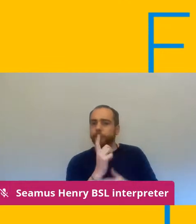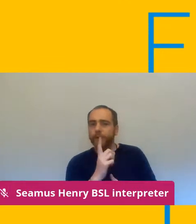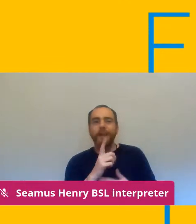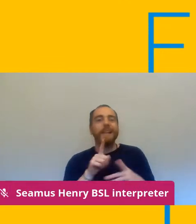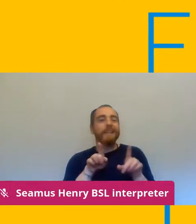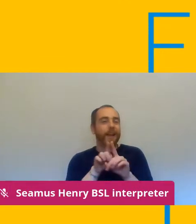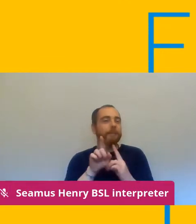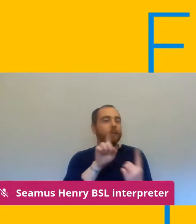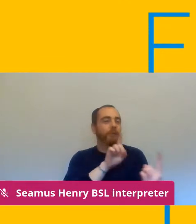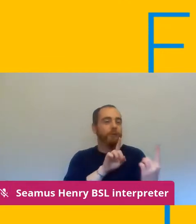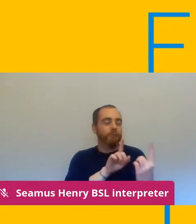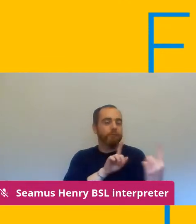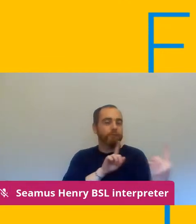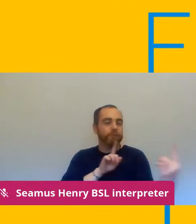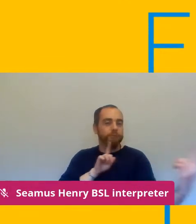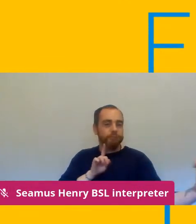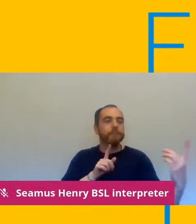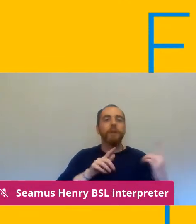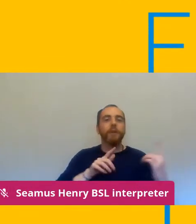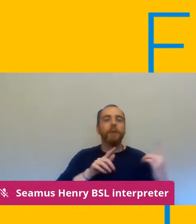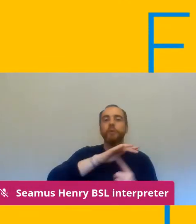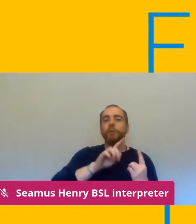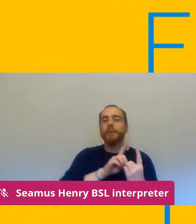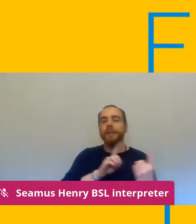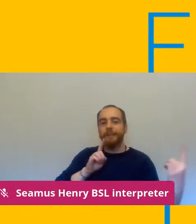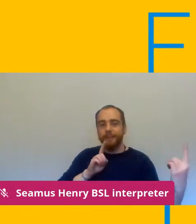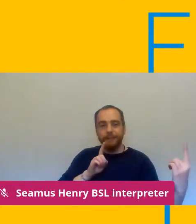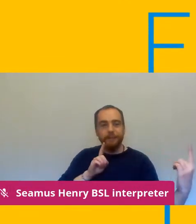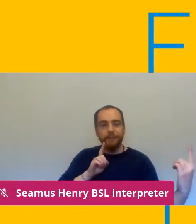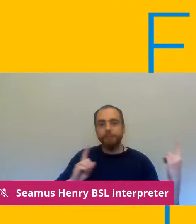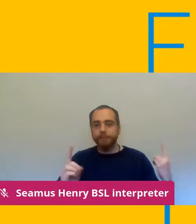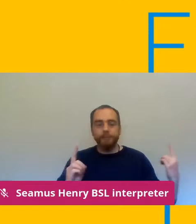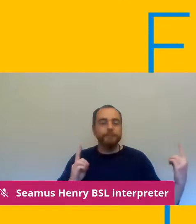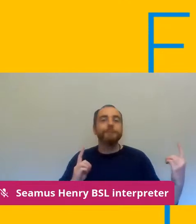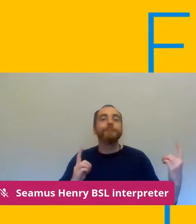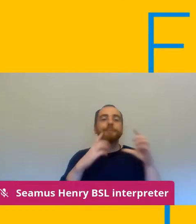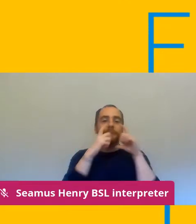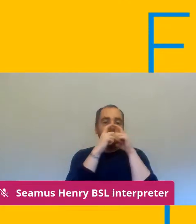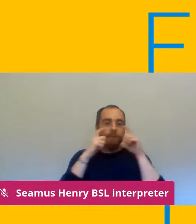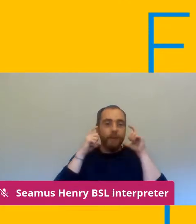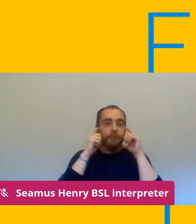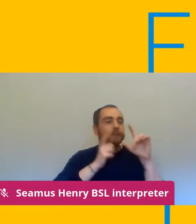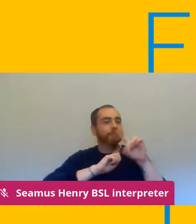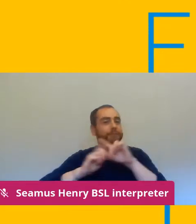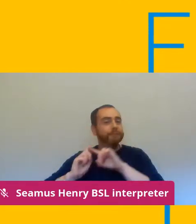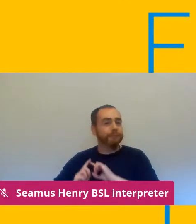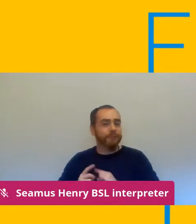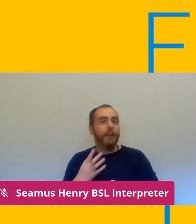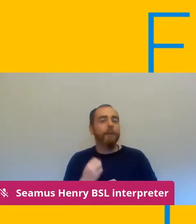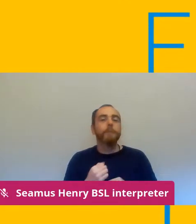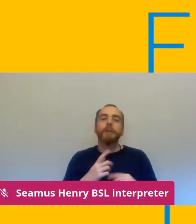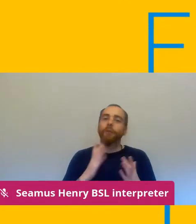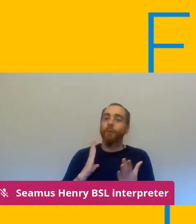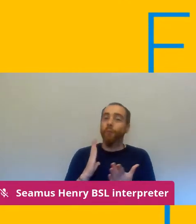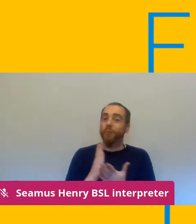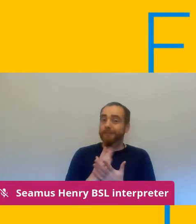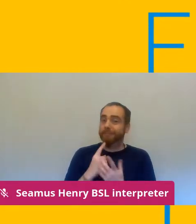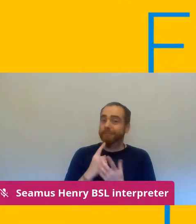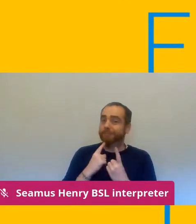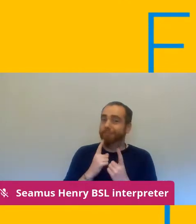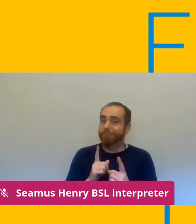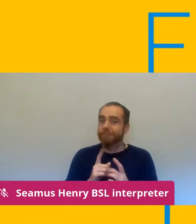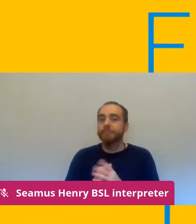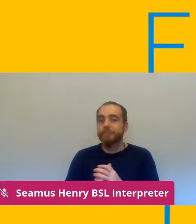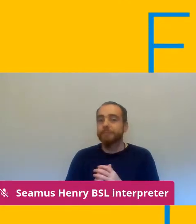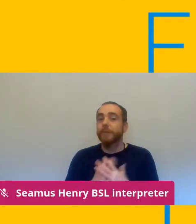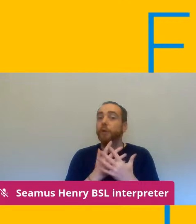masks and using other types of uh control measures however i've got to be honest with everybody that uh many colleges were very late to finalize